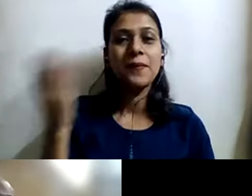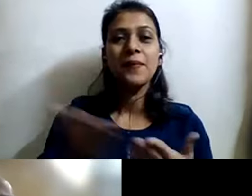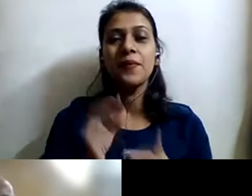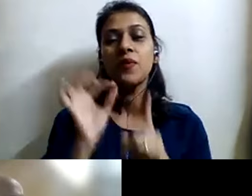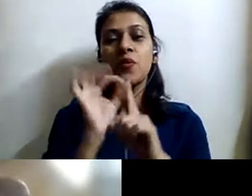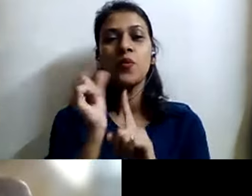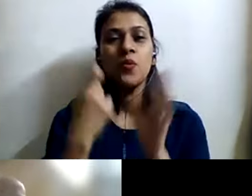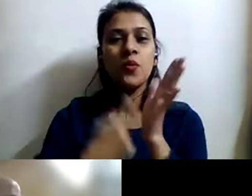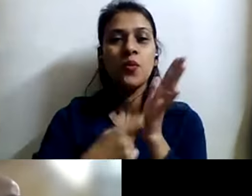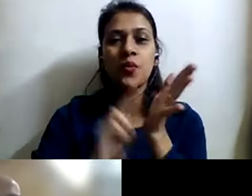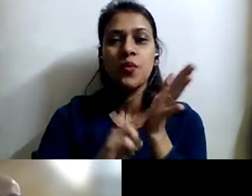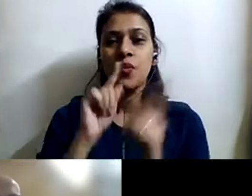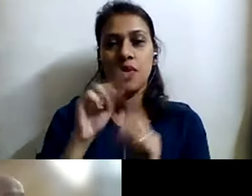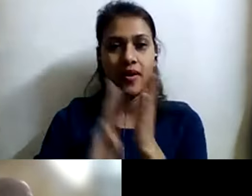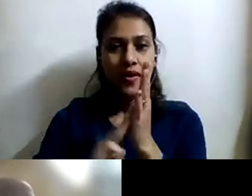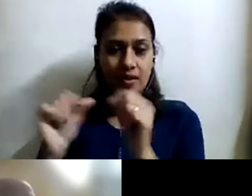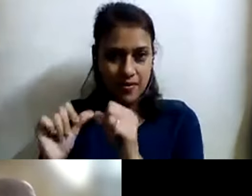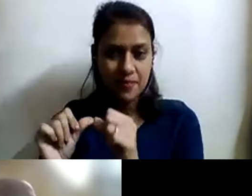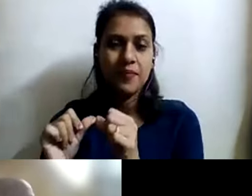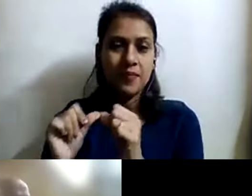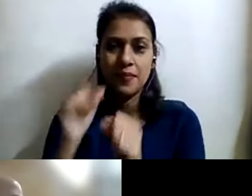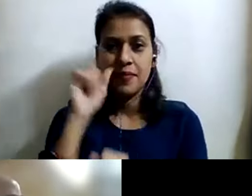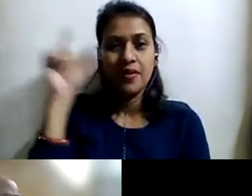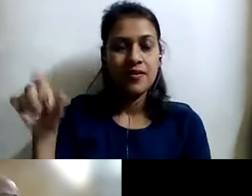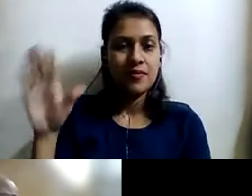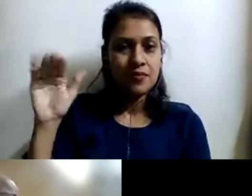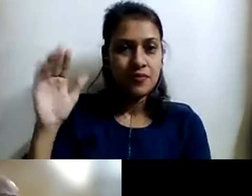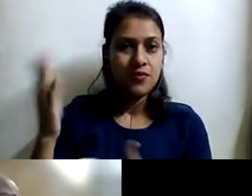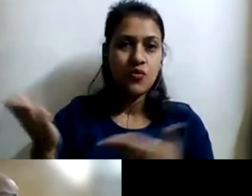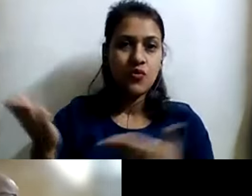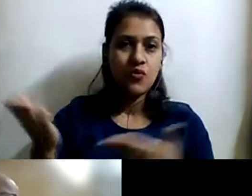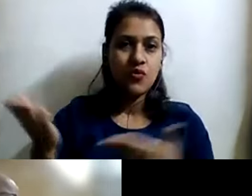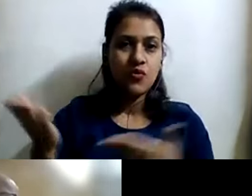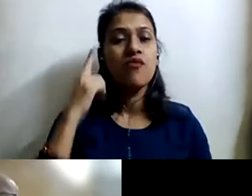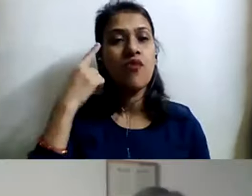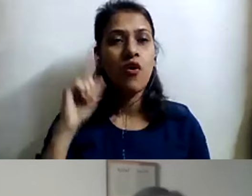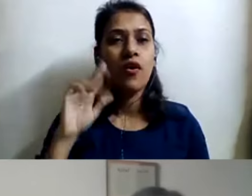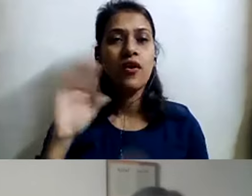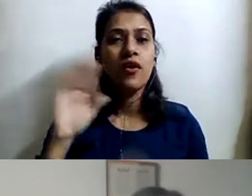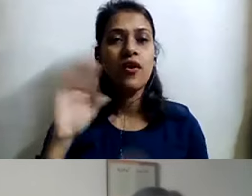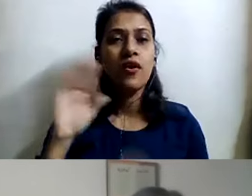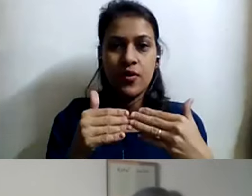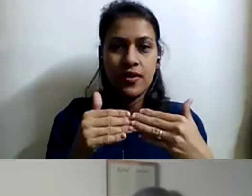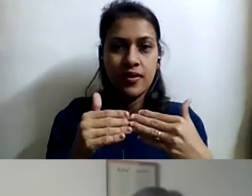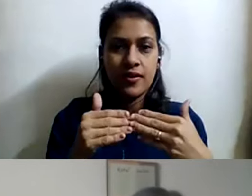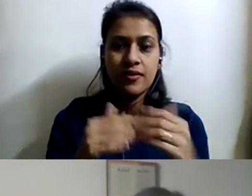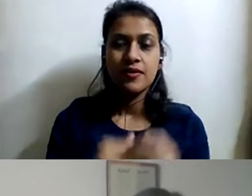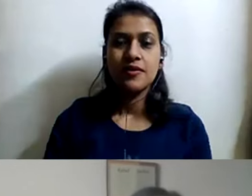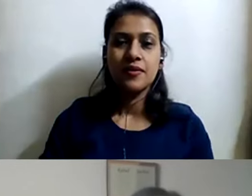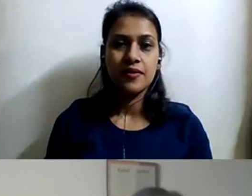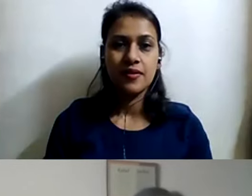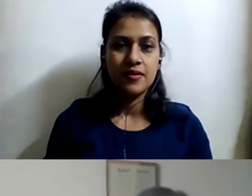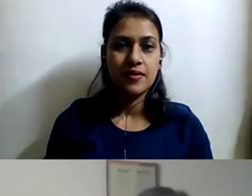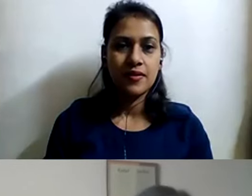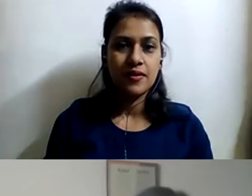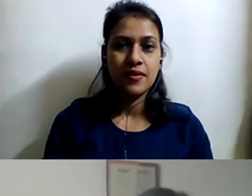introduce our next, another very influential and experienced panelist, Dr. Sejal.